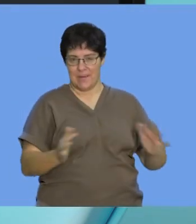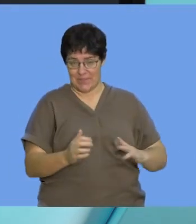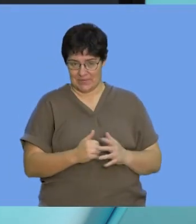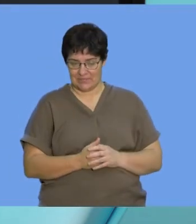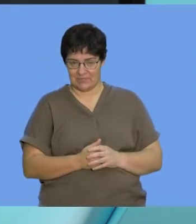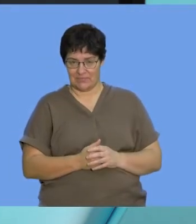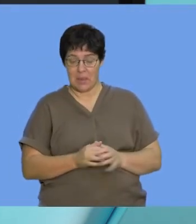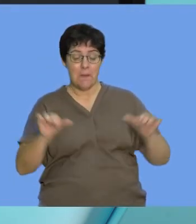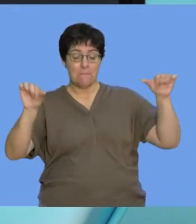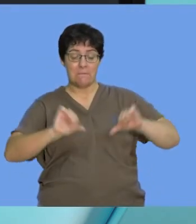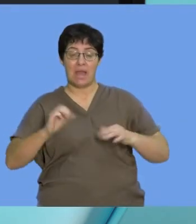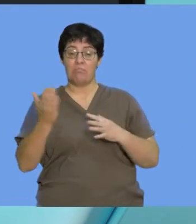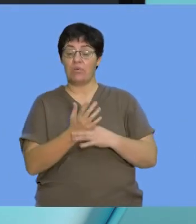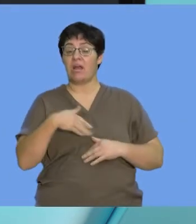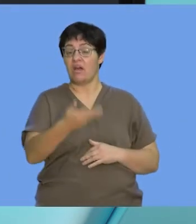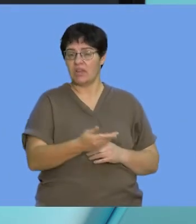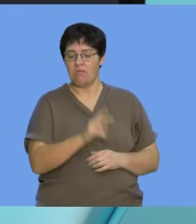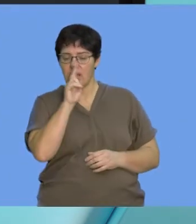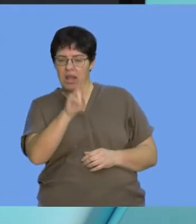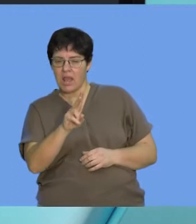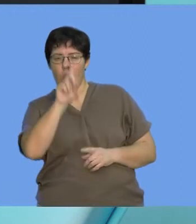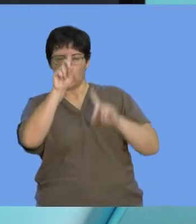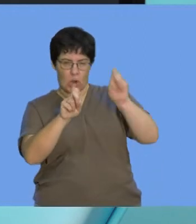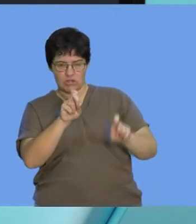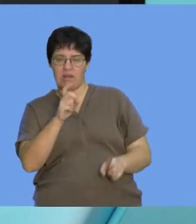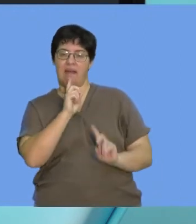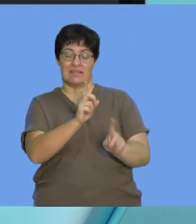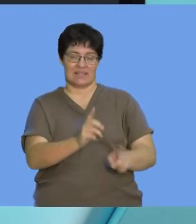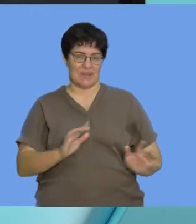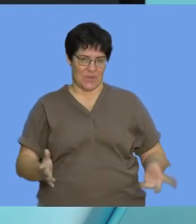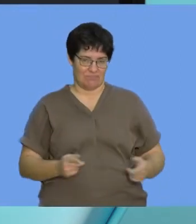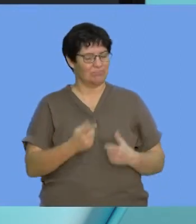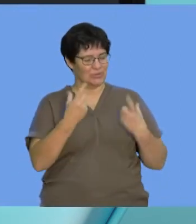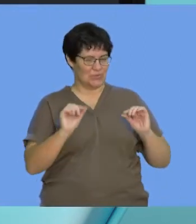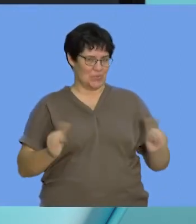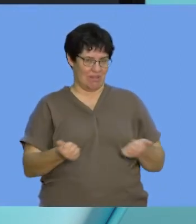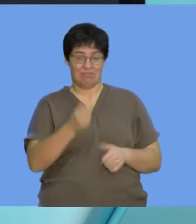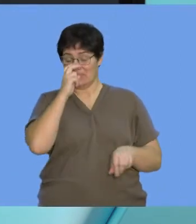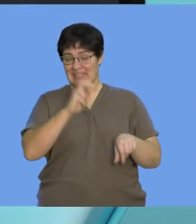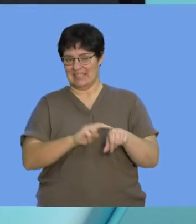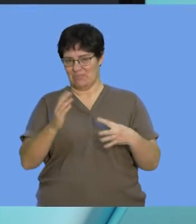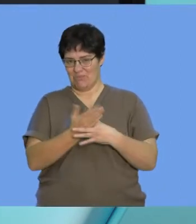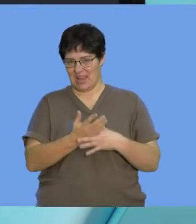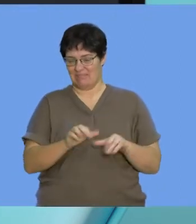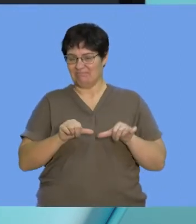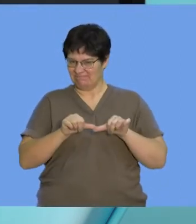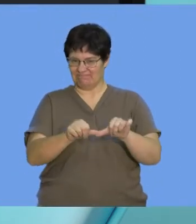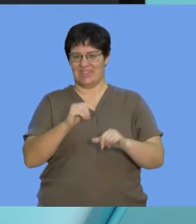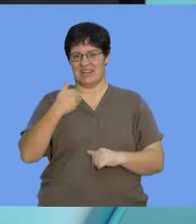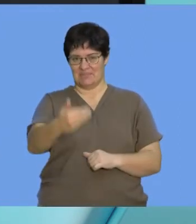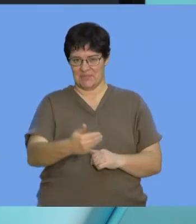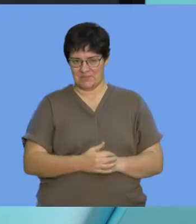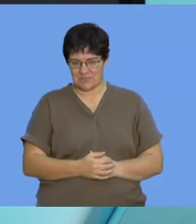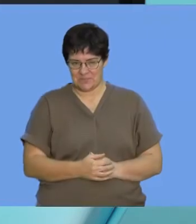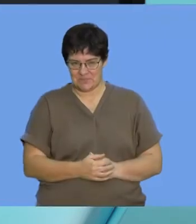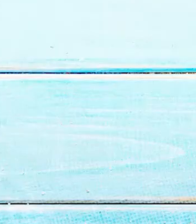When we get back, we're going to try and understand some application questions around this. I think you guys have done well. You need a little break before we get into the